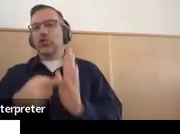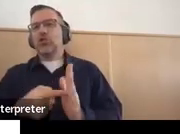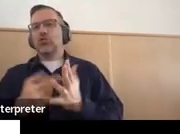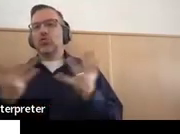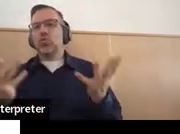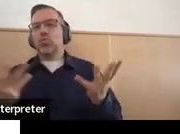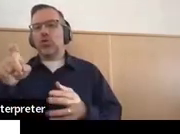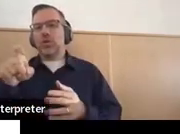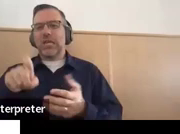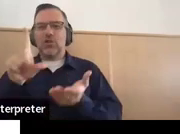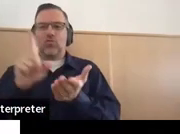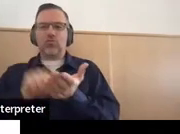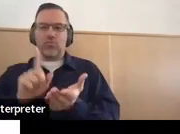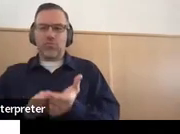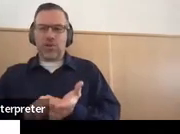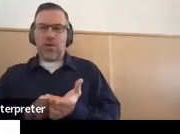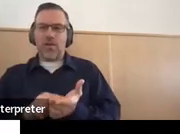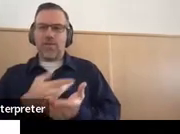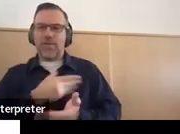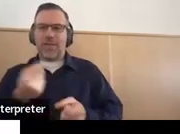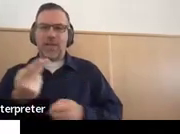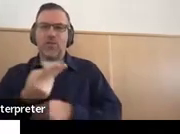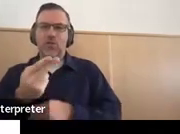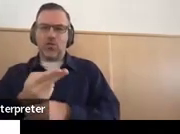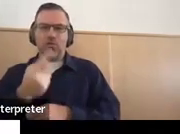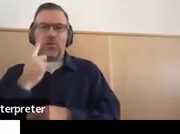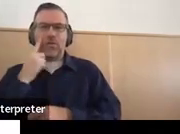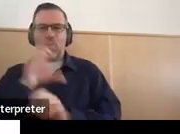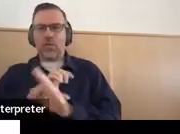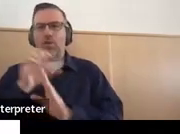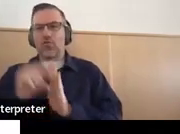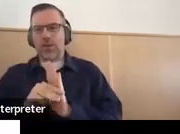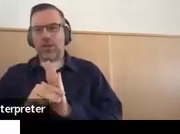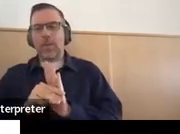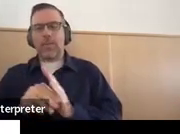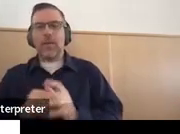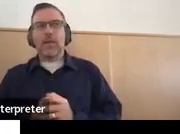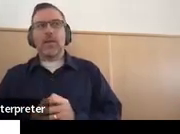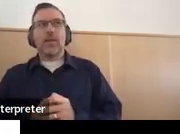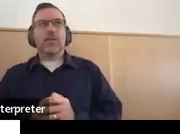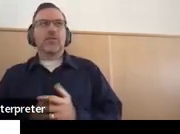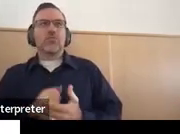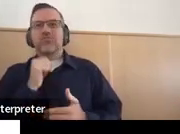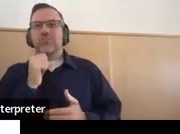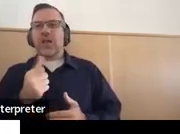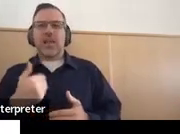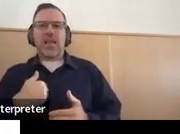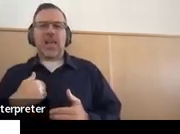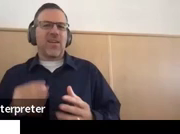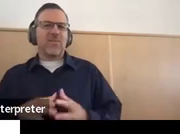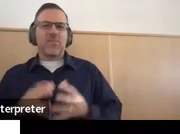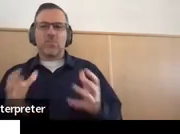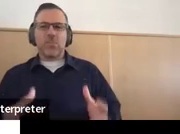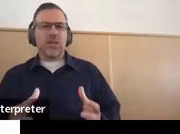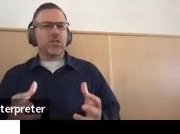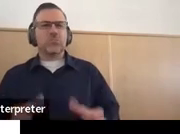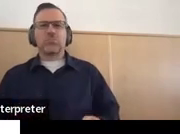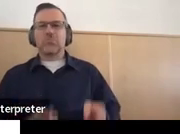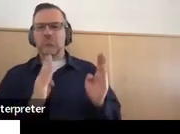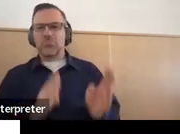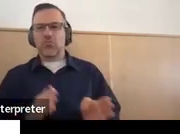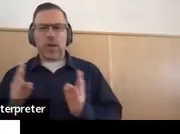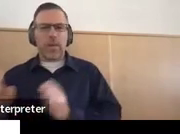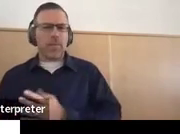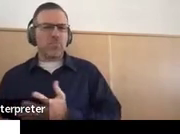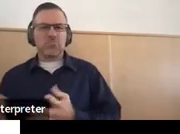and use for the curriculum. So there's not a lot of prep other than like,